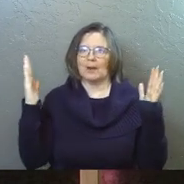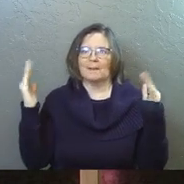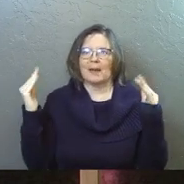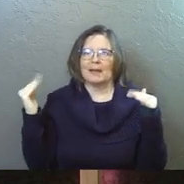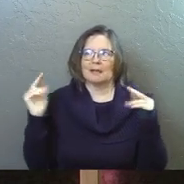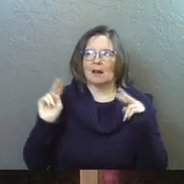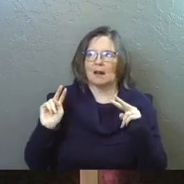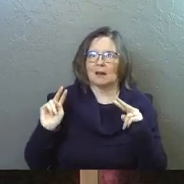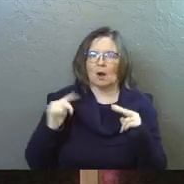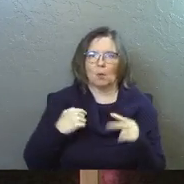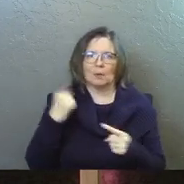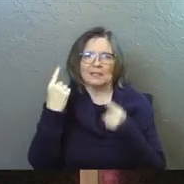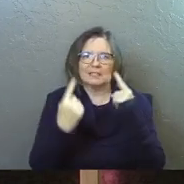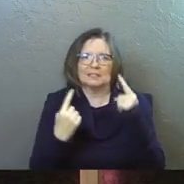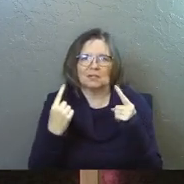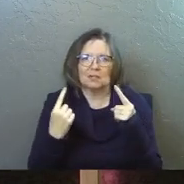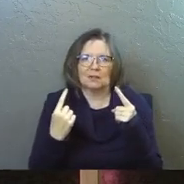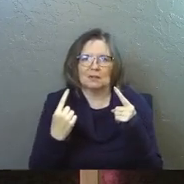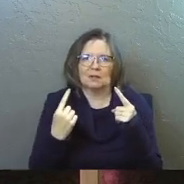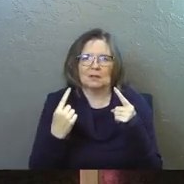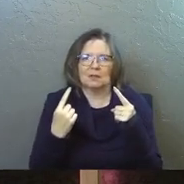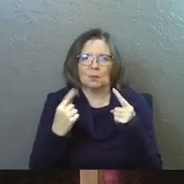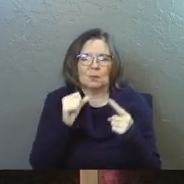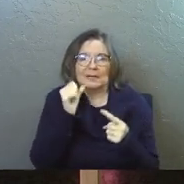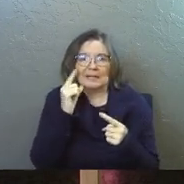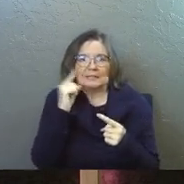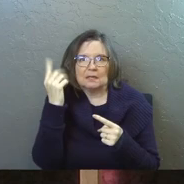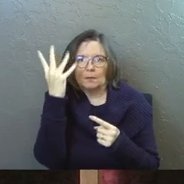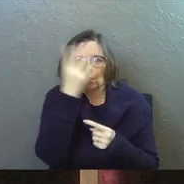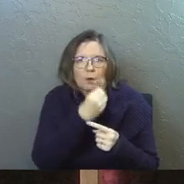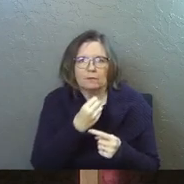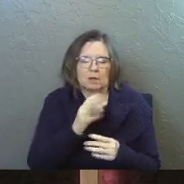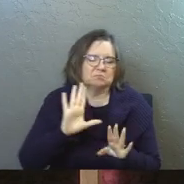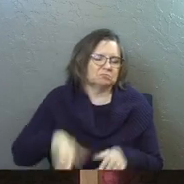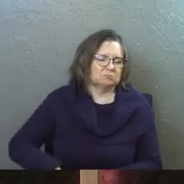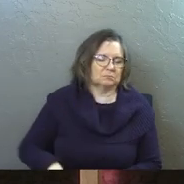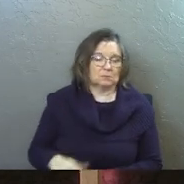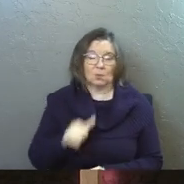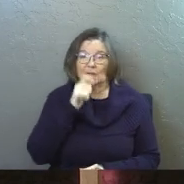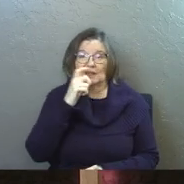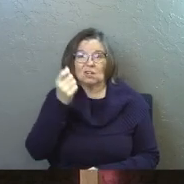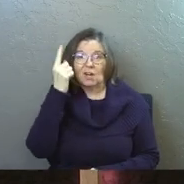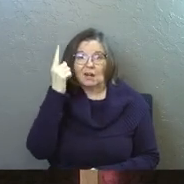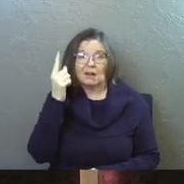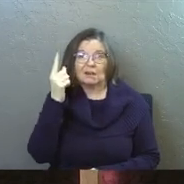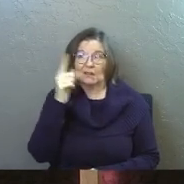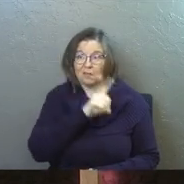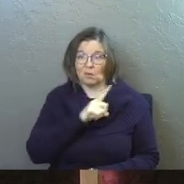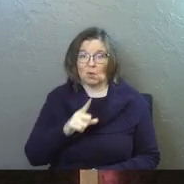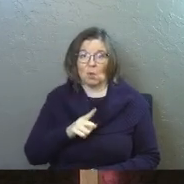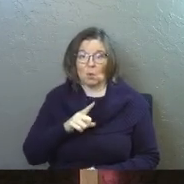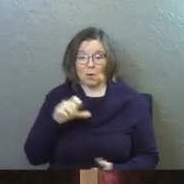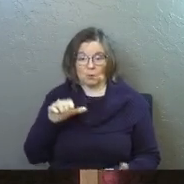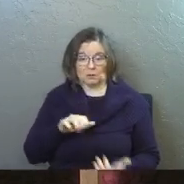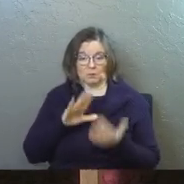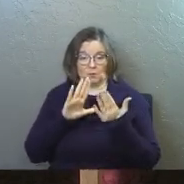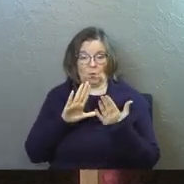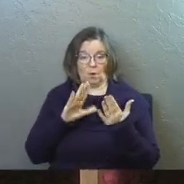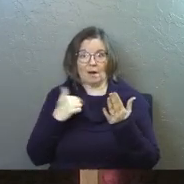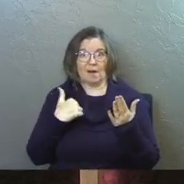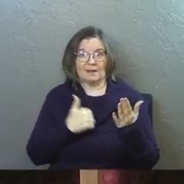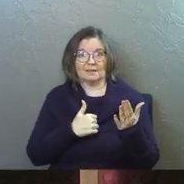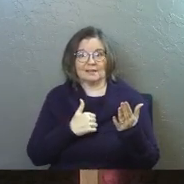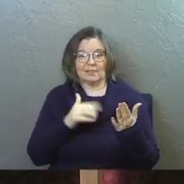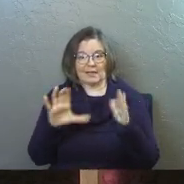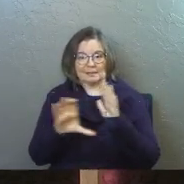or that we even considered beautiful and says, we didn't get that the arm of the Lord was before us. That's a picture